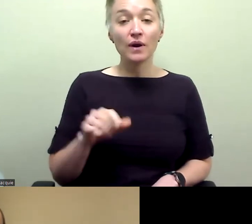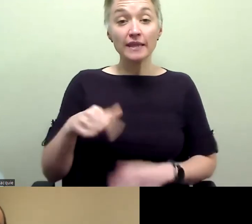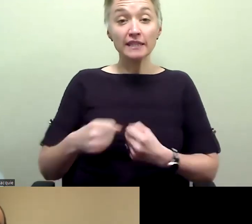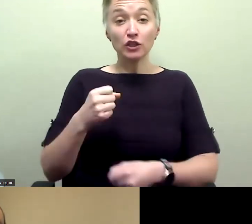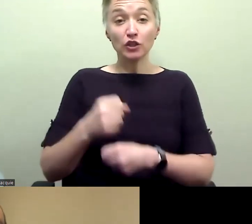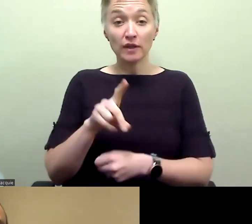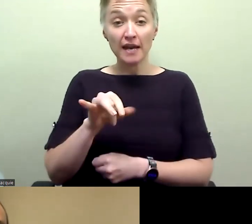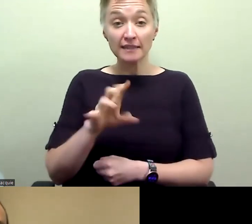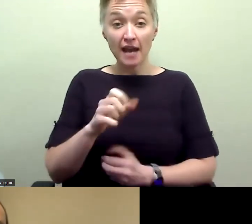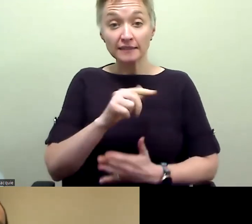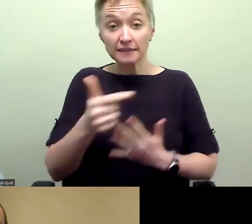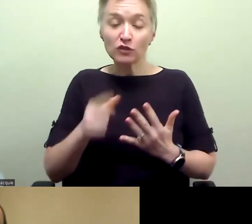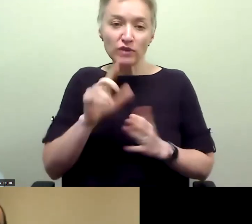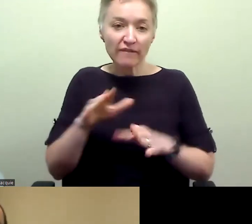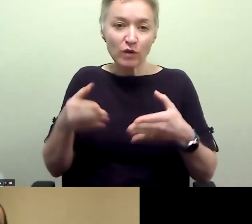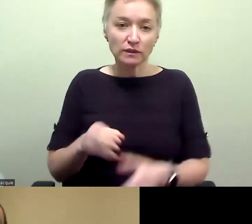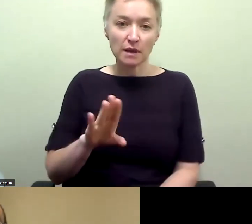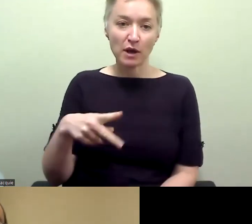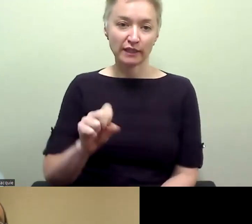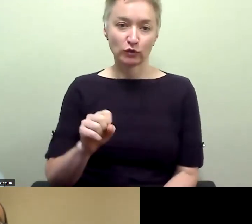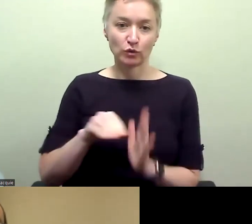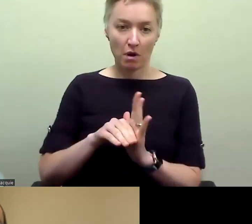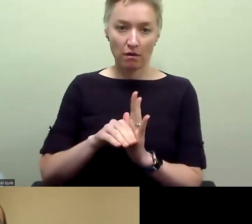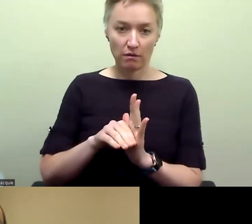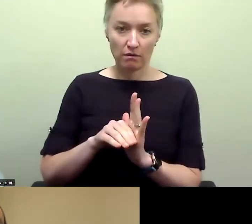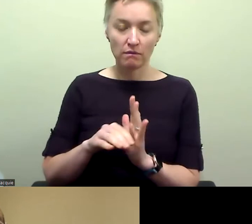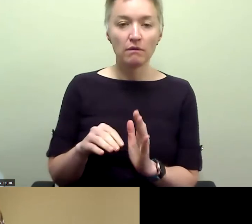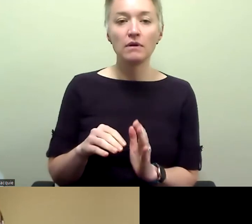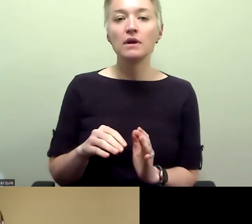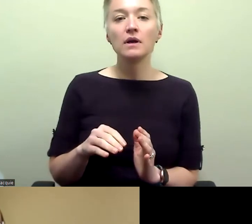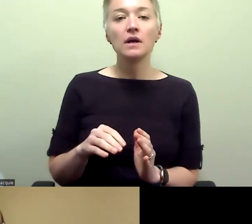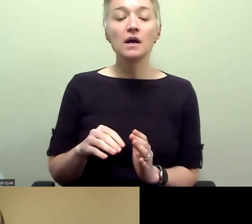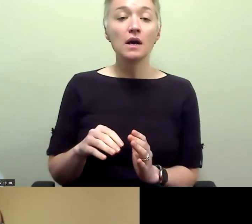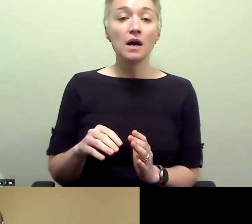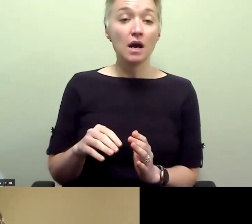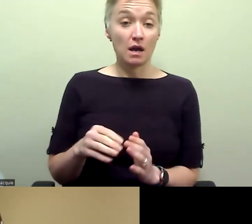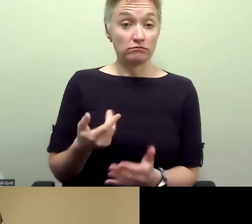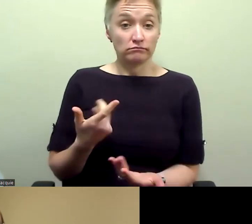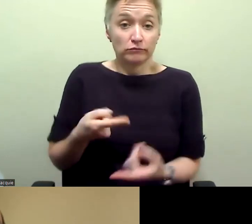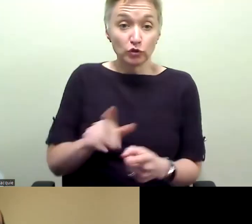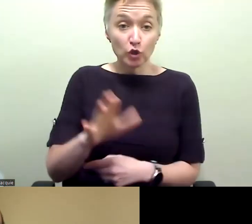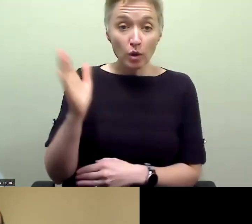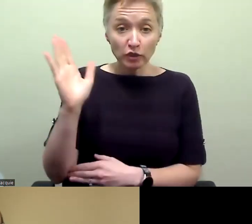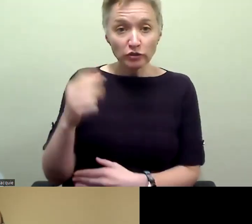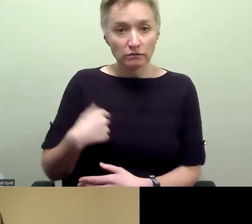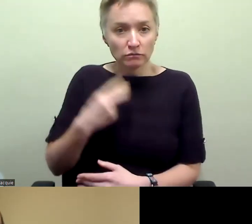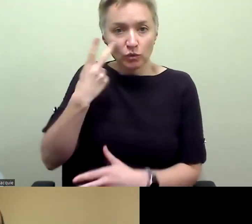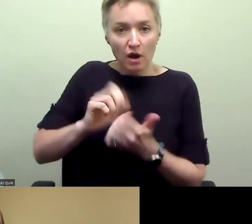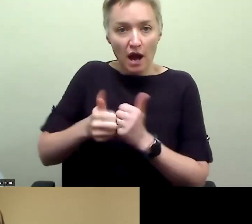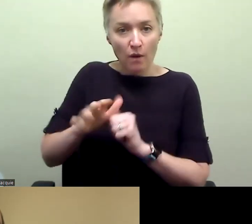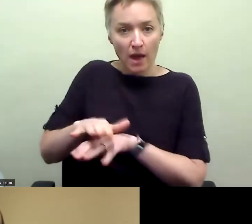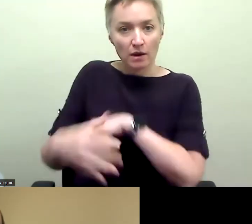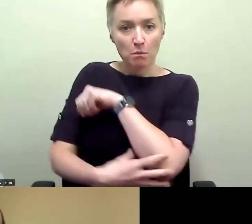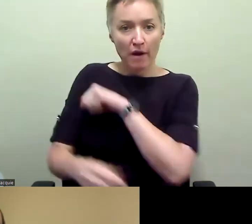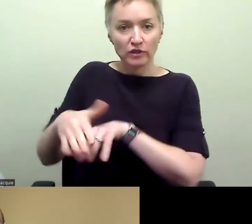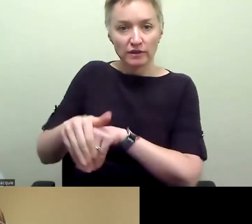focusing on the biopsychosocial model, and we've seen through the presentation, how the poverty sim really addresses the